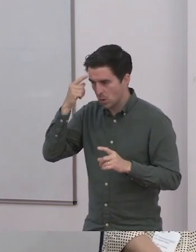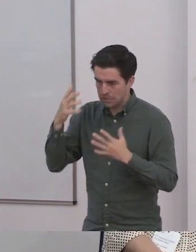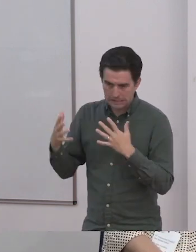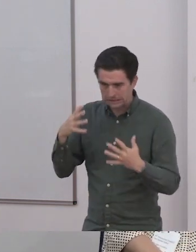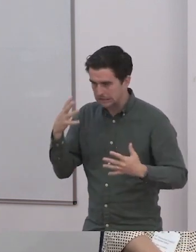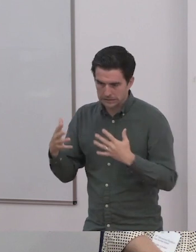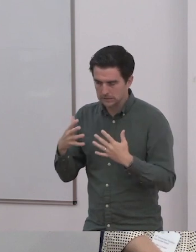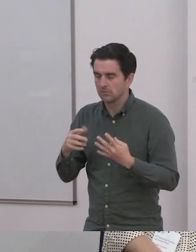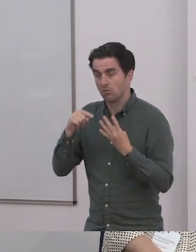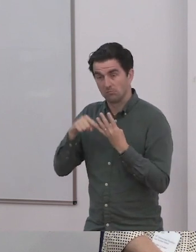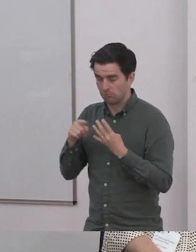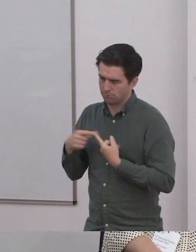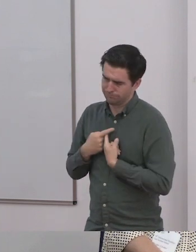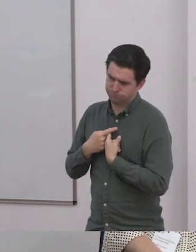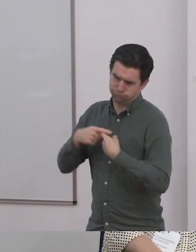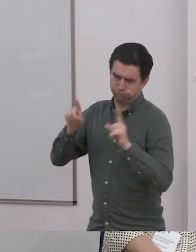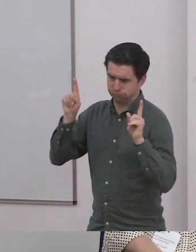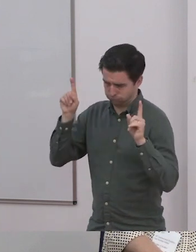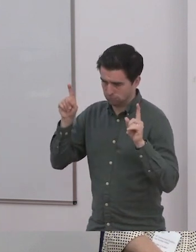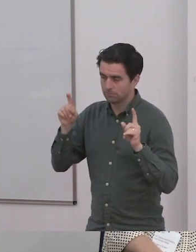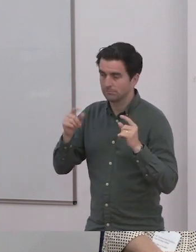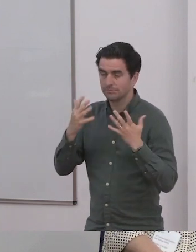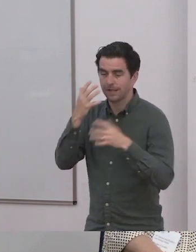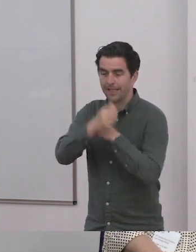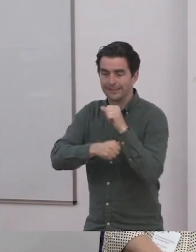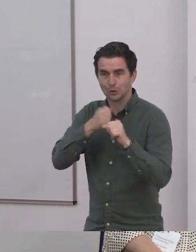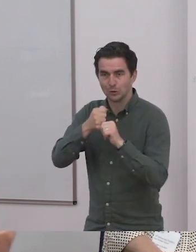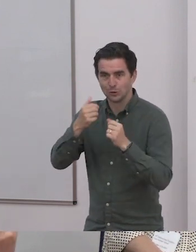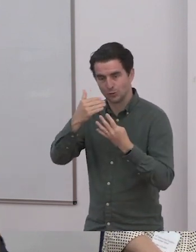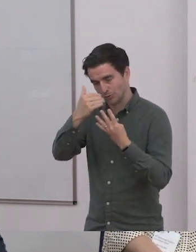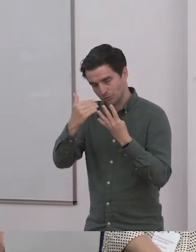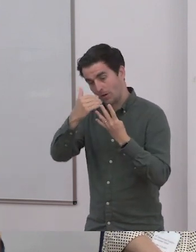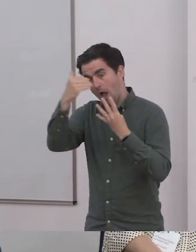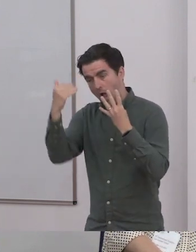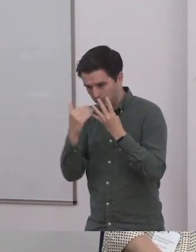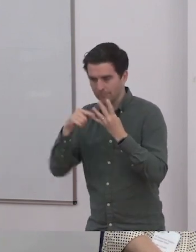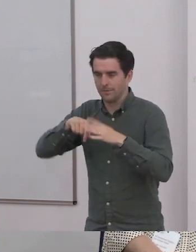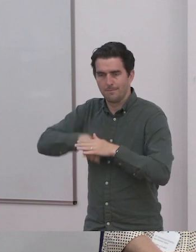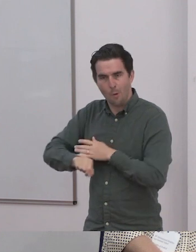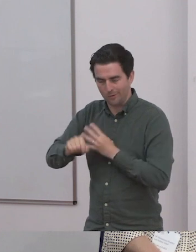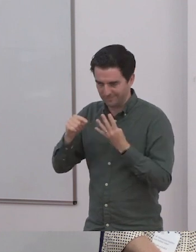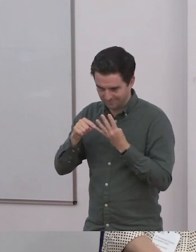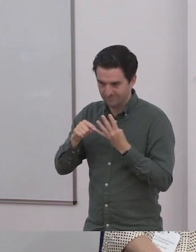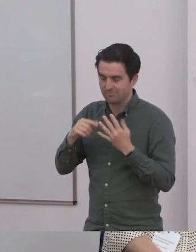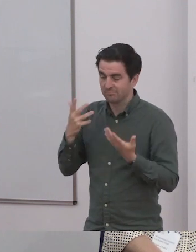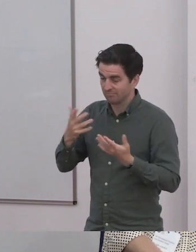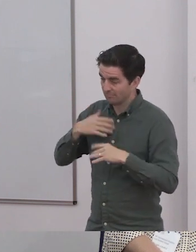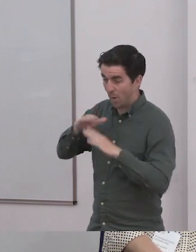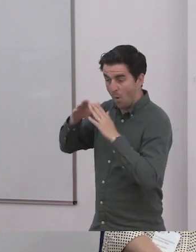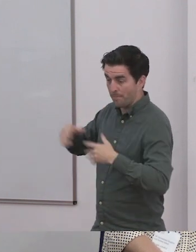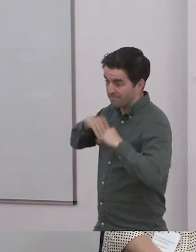but with this input from older siblings. So that peer to peer that Rosemary was talking about, we have that.